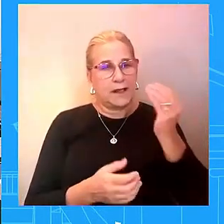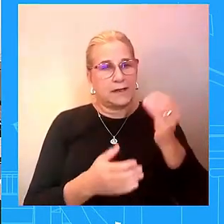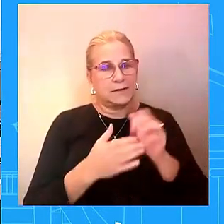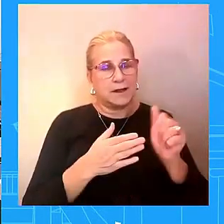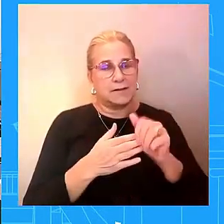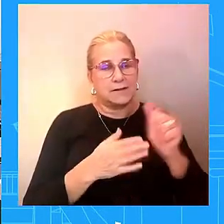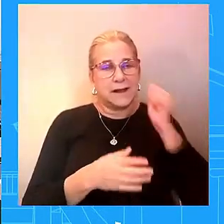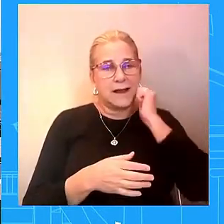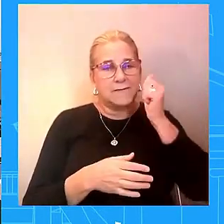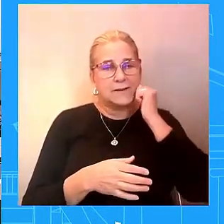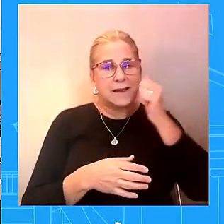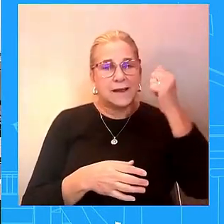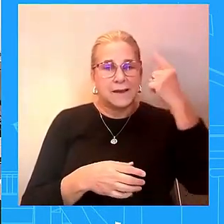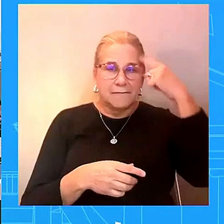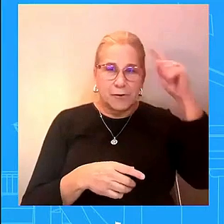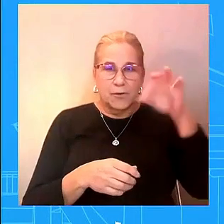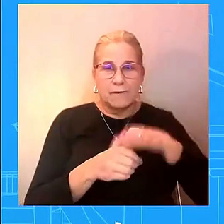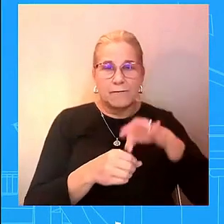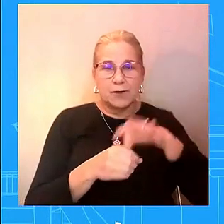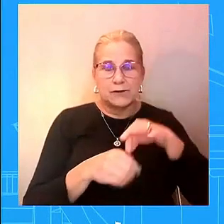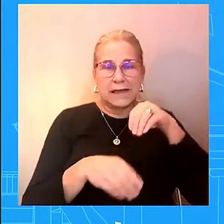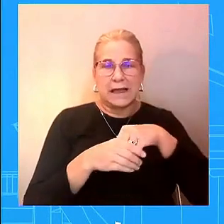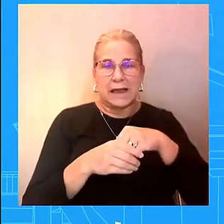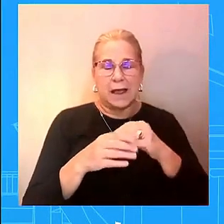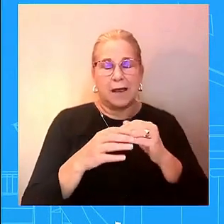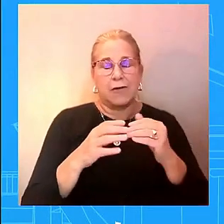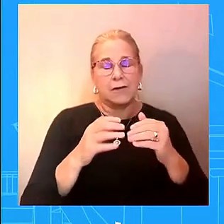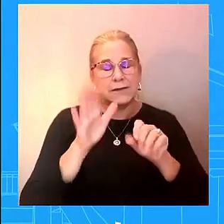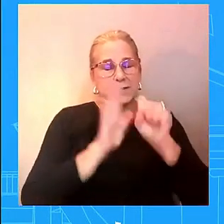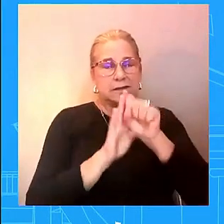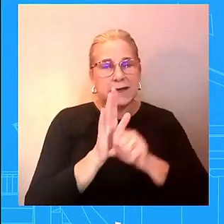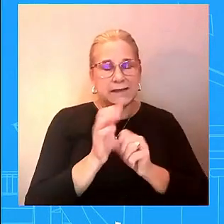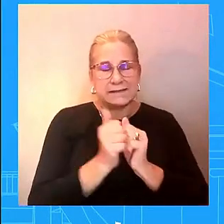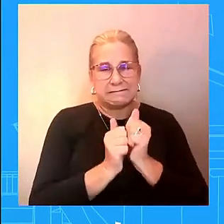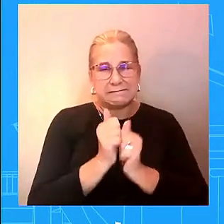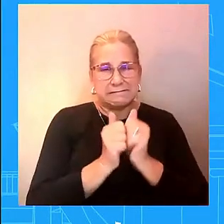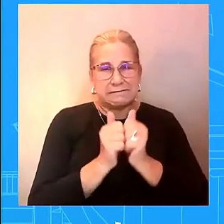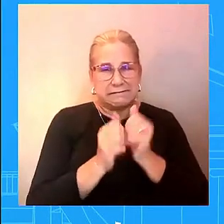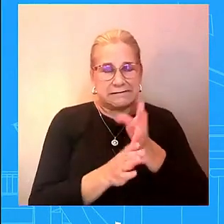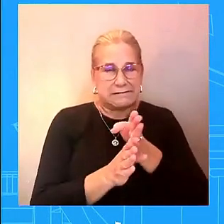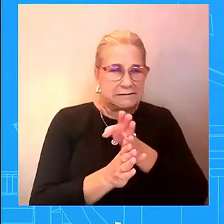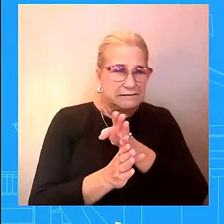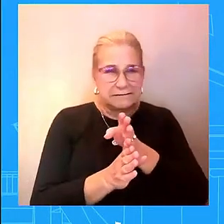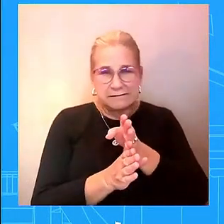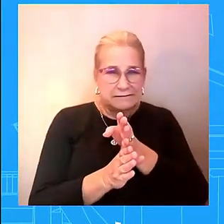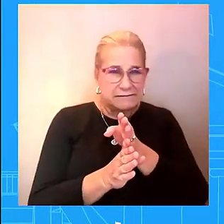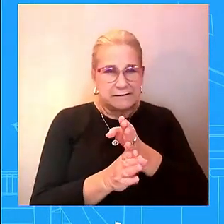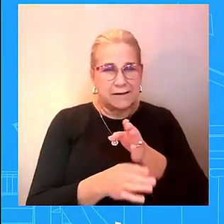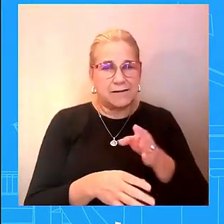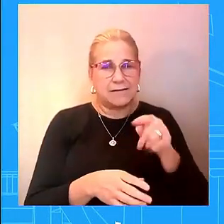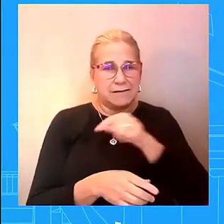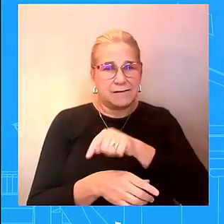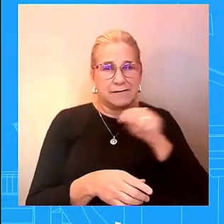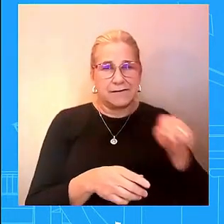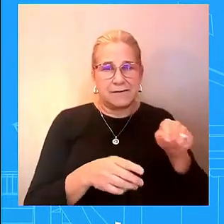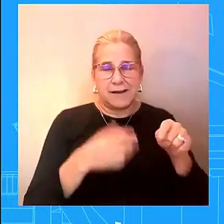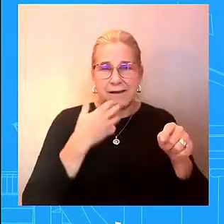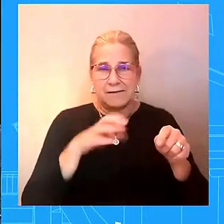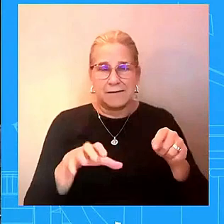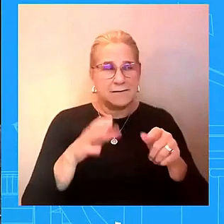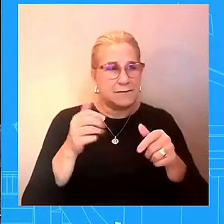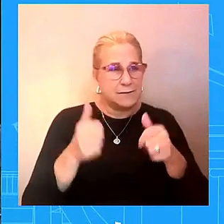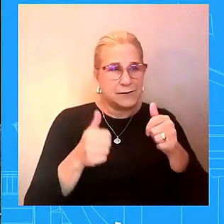the white house believe what he's doing is illegal so i'm going to have to refer you to the fec i'm not going to comment from it from here can talk about how the president's